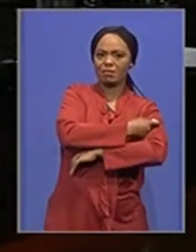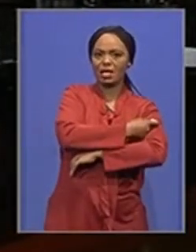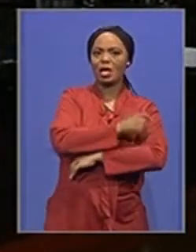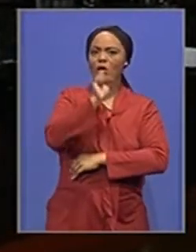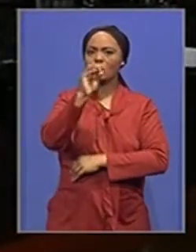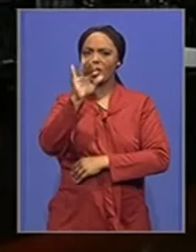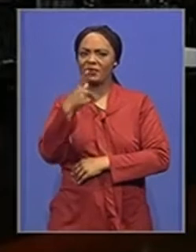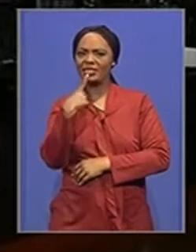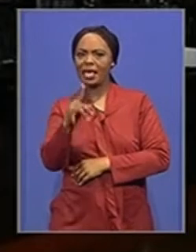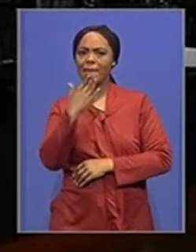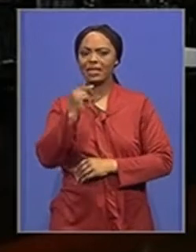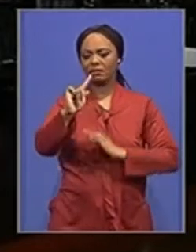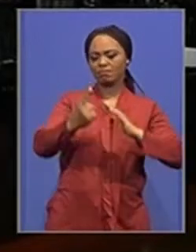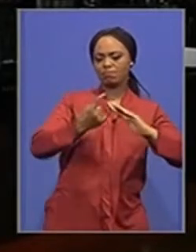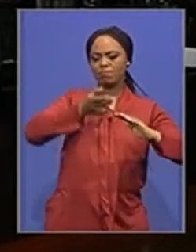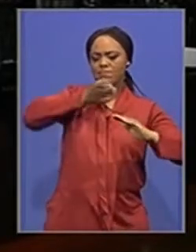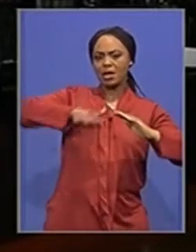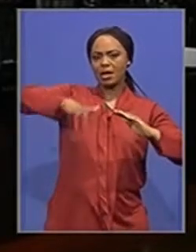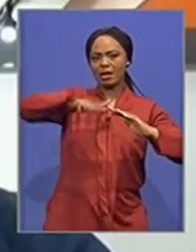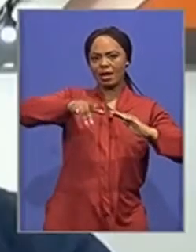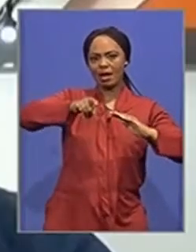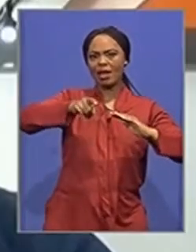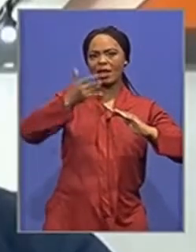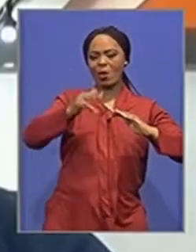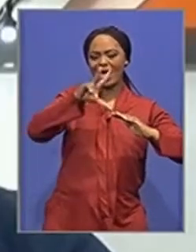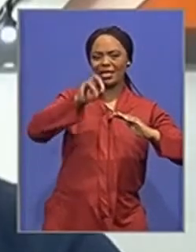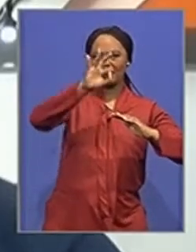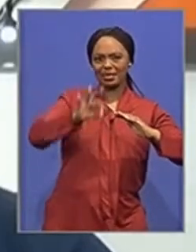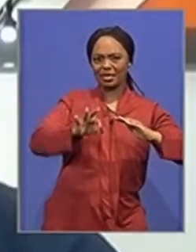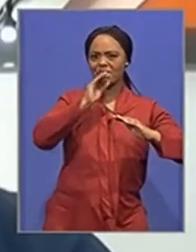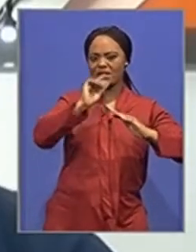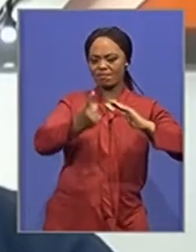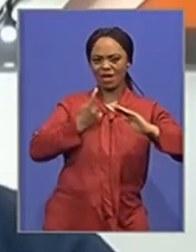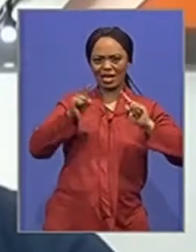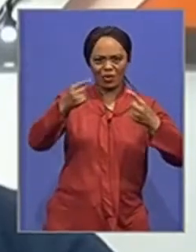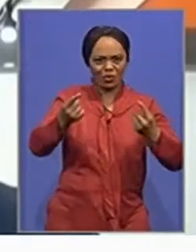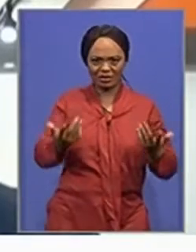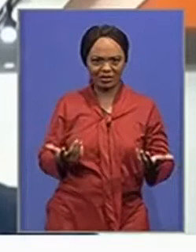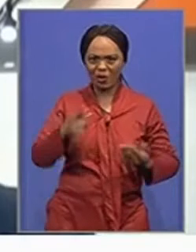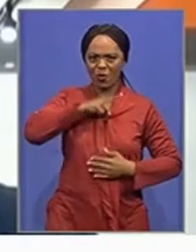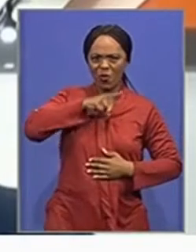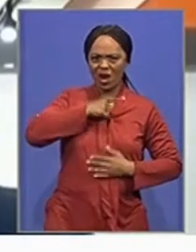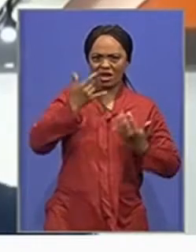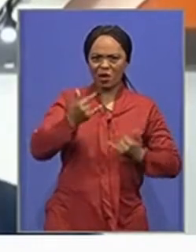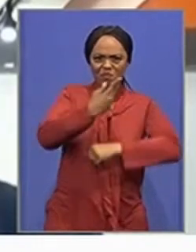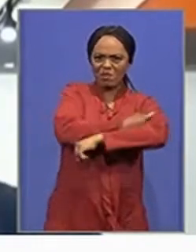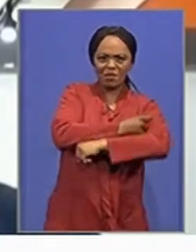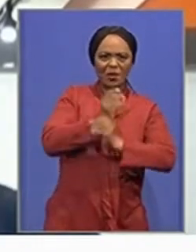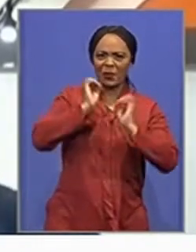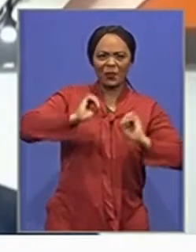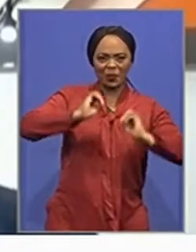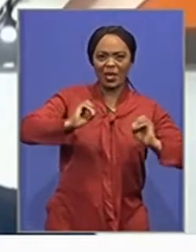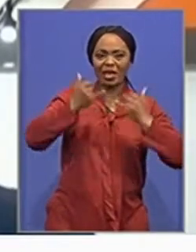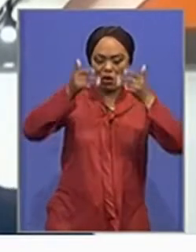to it, it's only a passport certificate. Because it's 80% have more countries. It's not because it's vaccinated. I